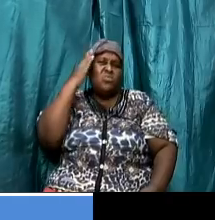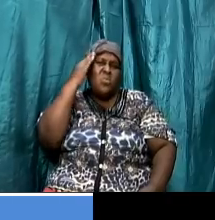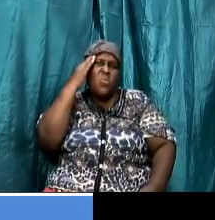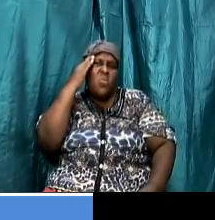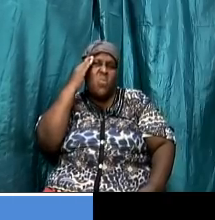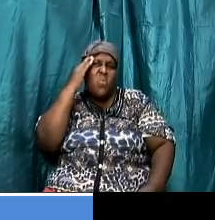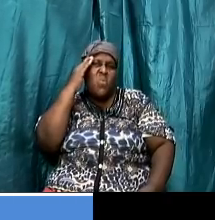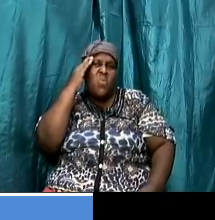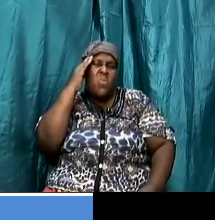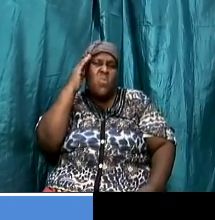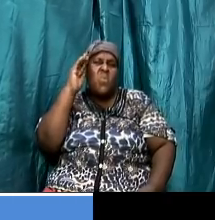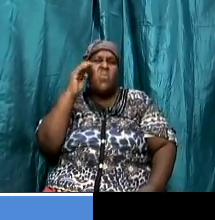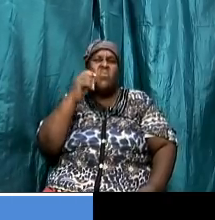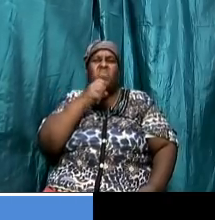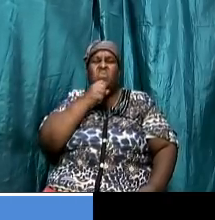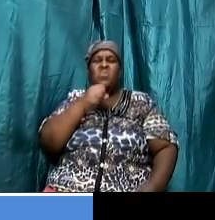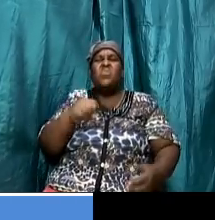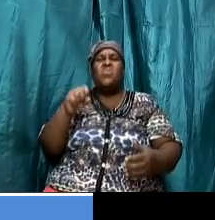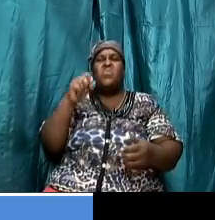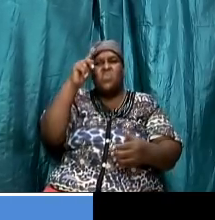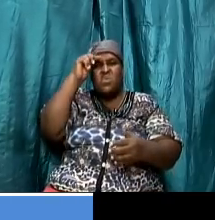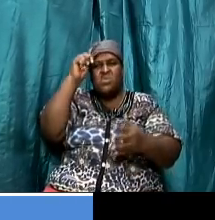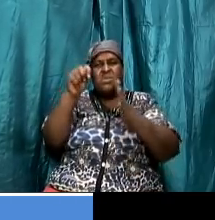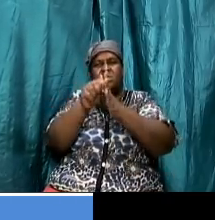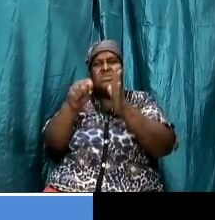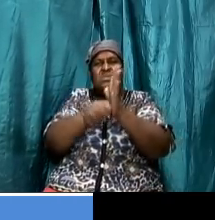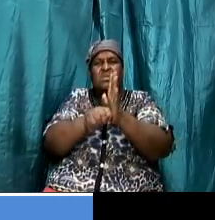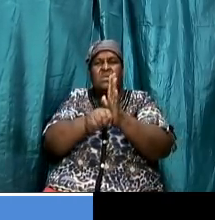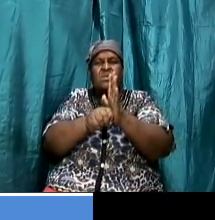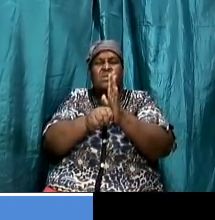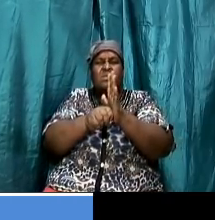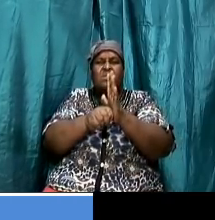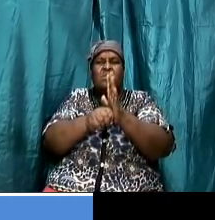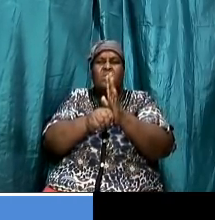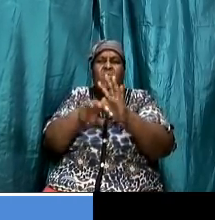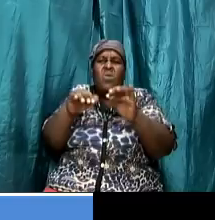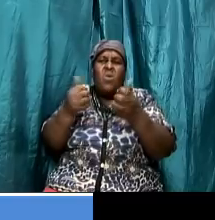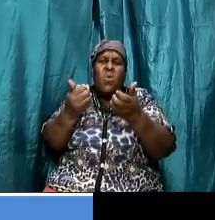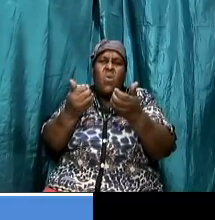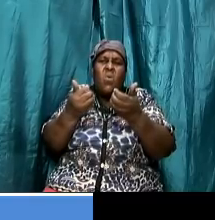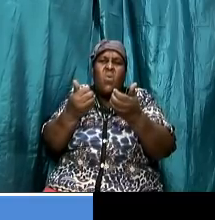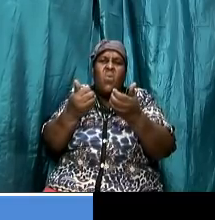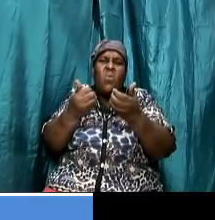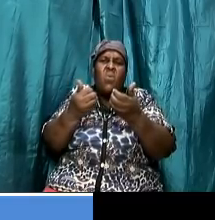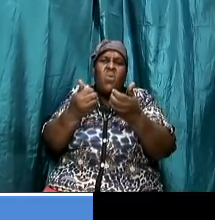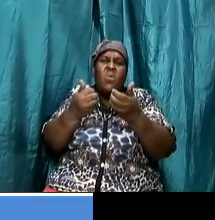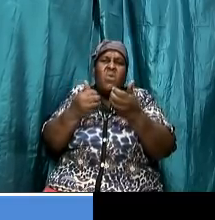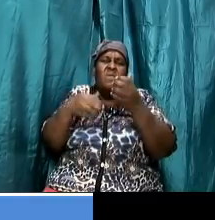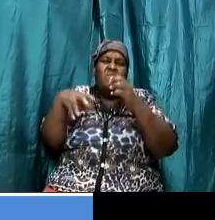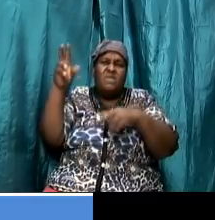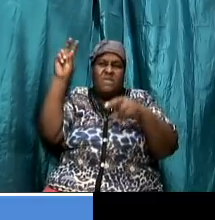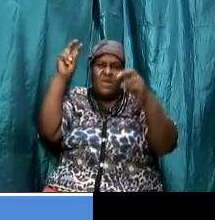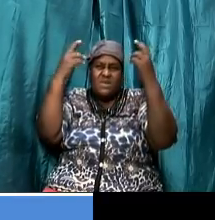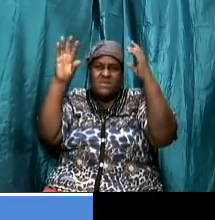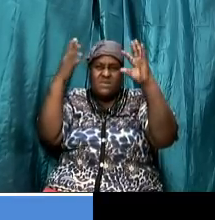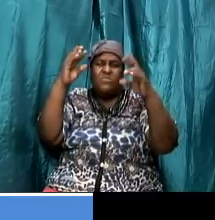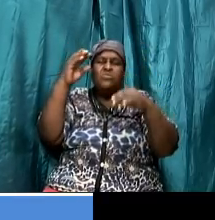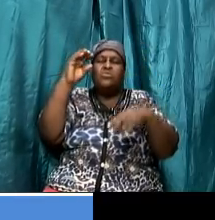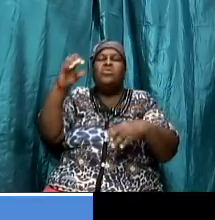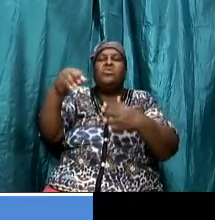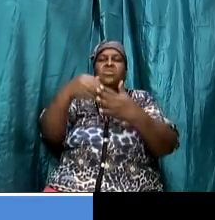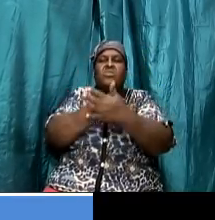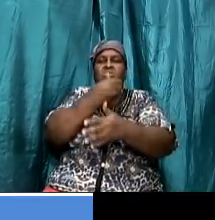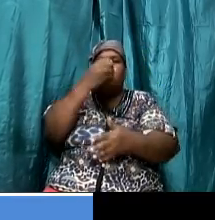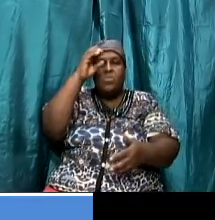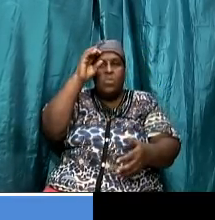hebraic patterns he was familiar how they would display the festivals the new moons the